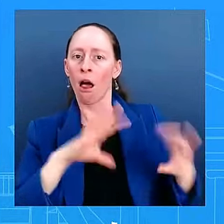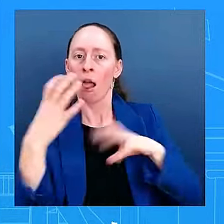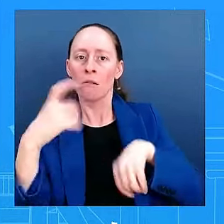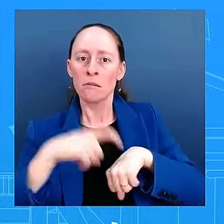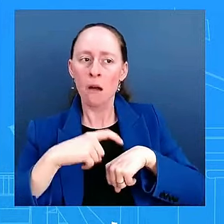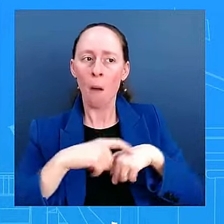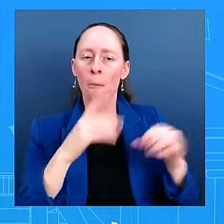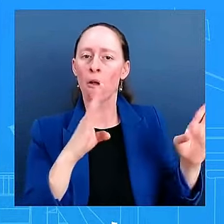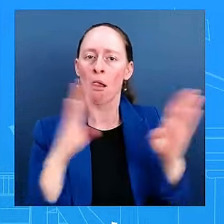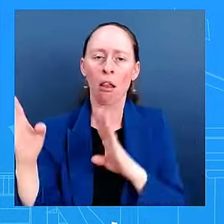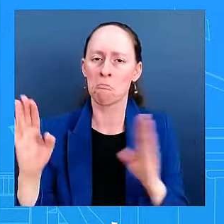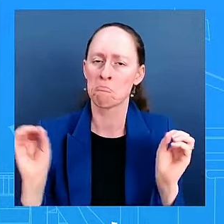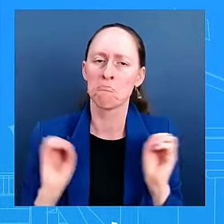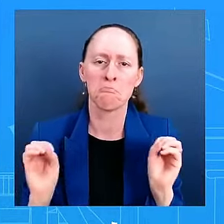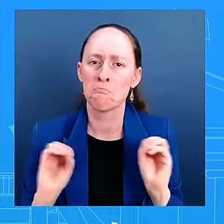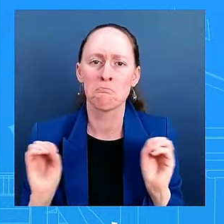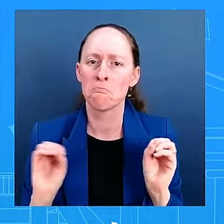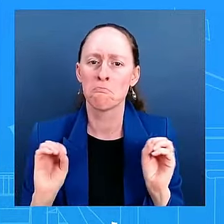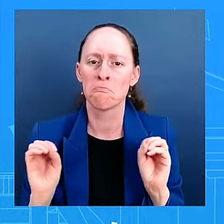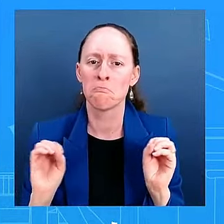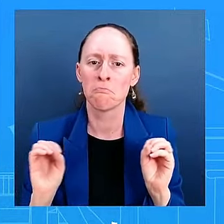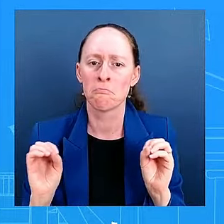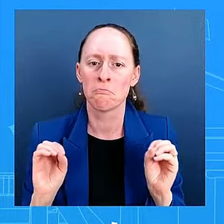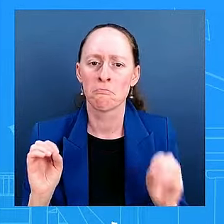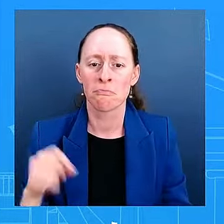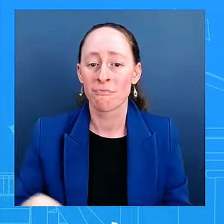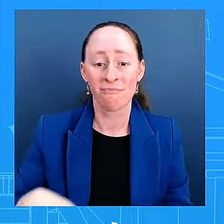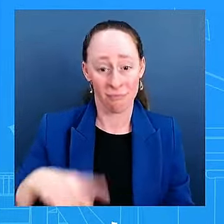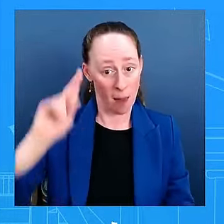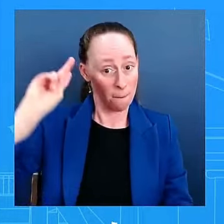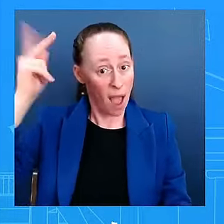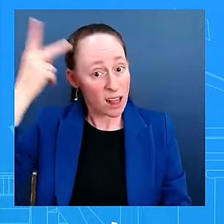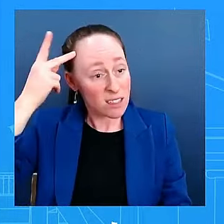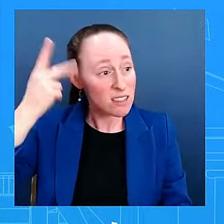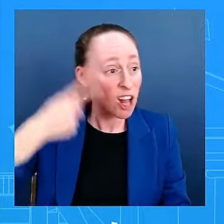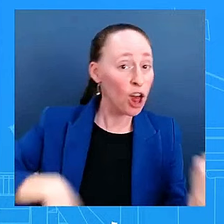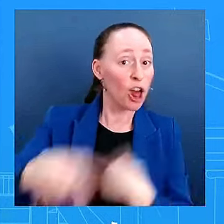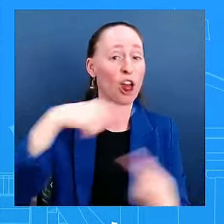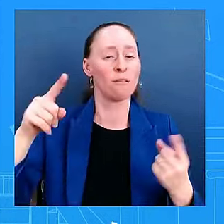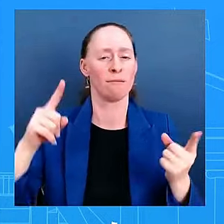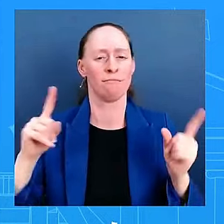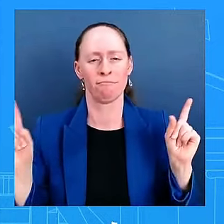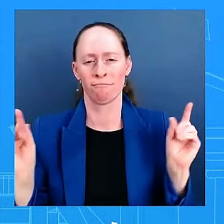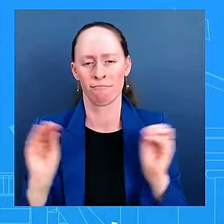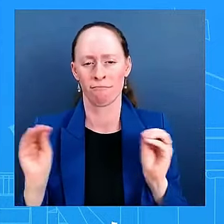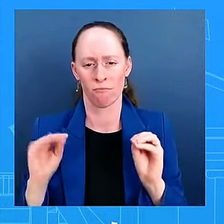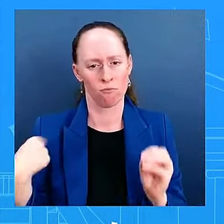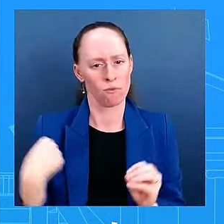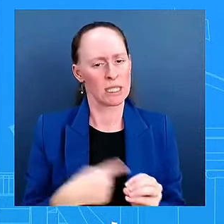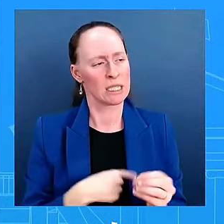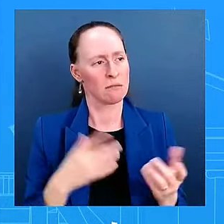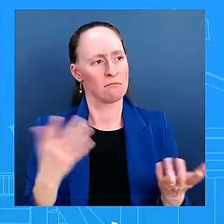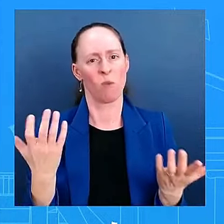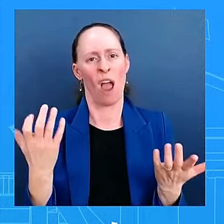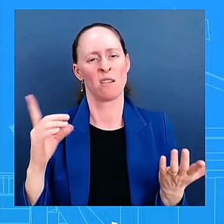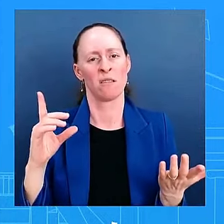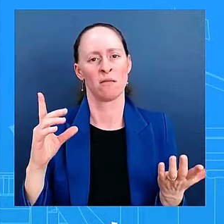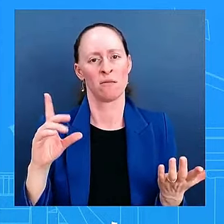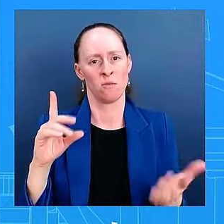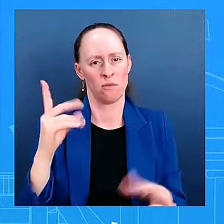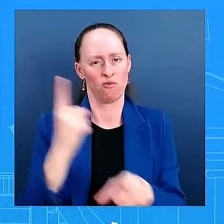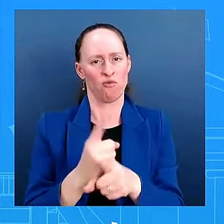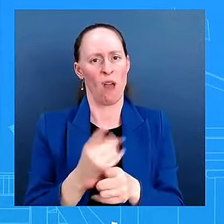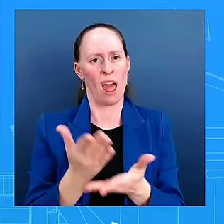folks. This is not about politics. This is about the right thing to do for the American people. They've made a decision, and we're respecting that.